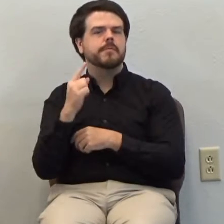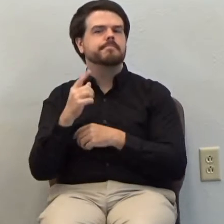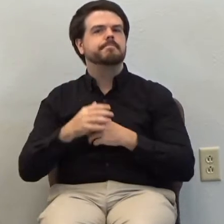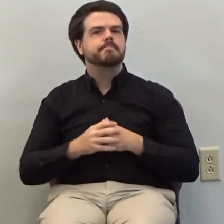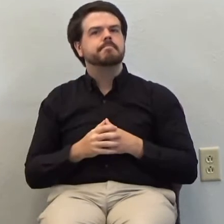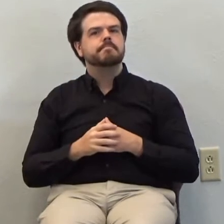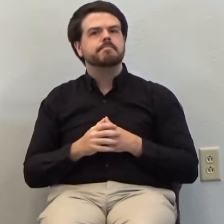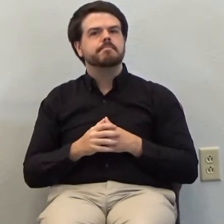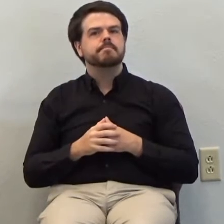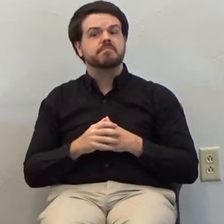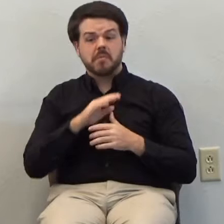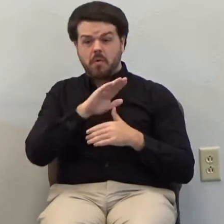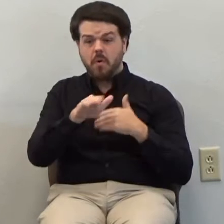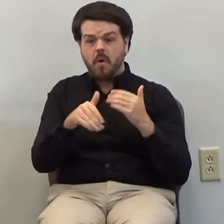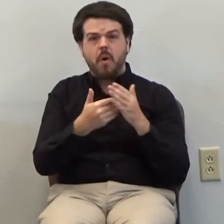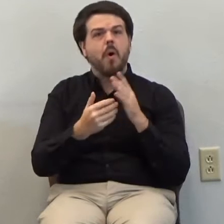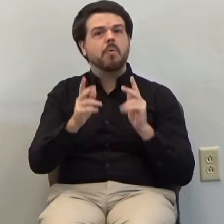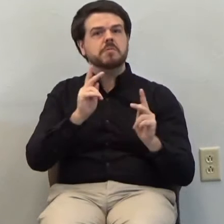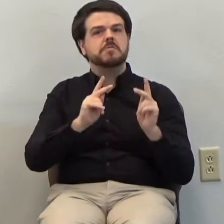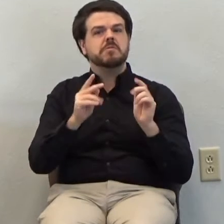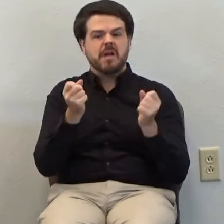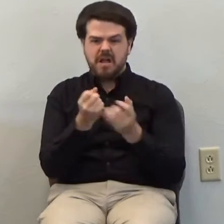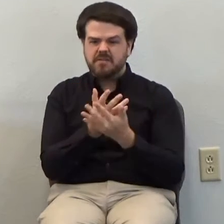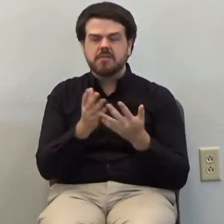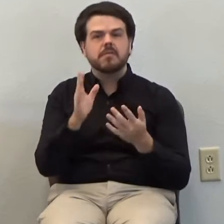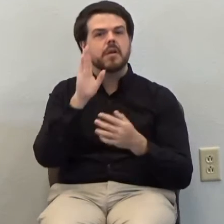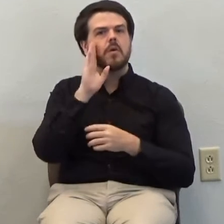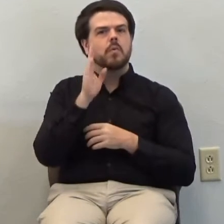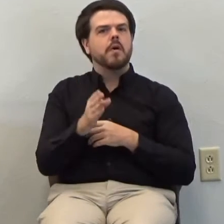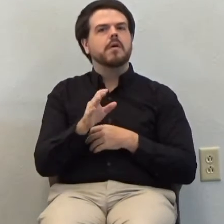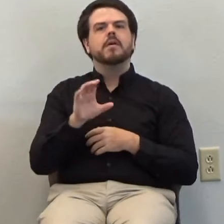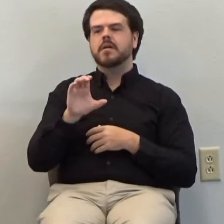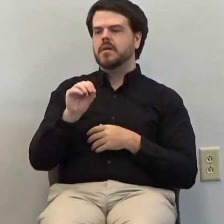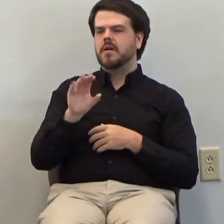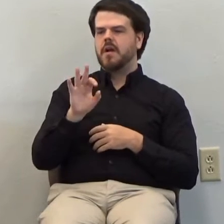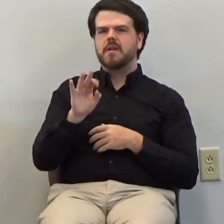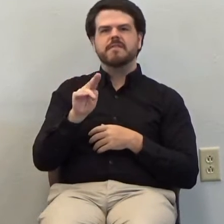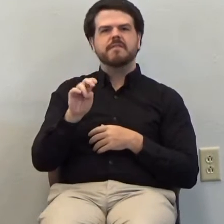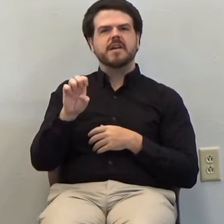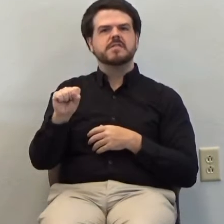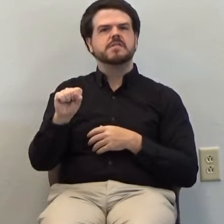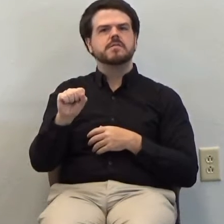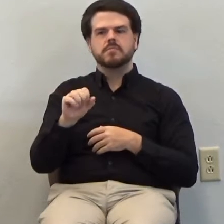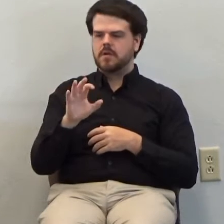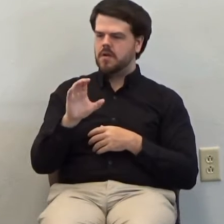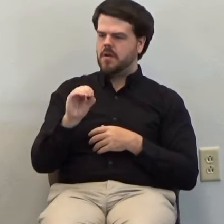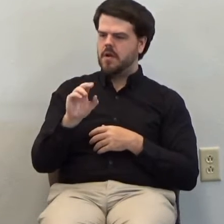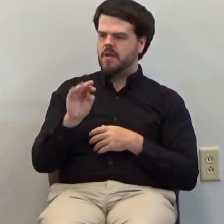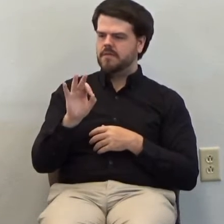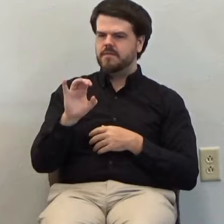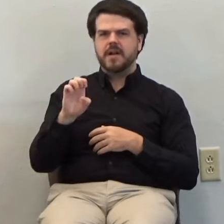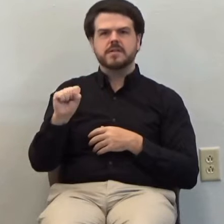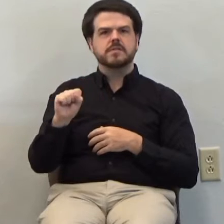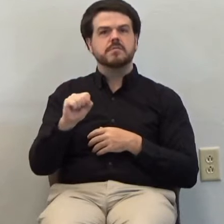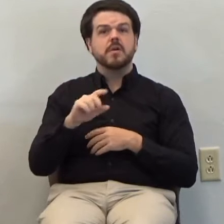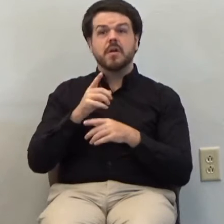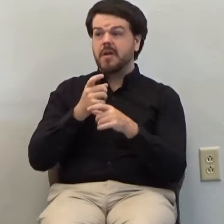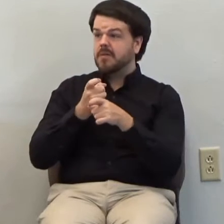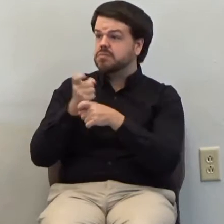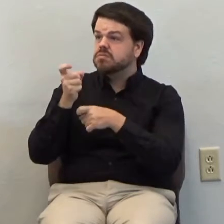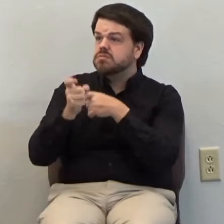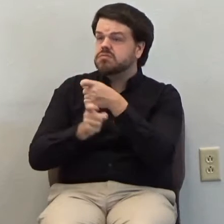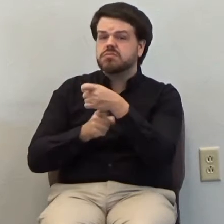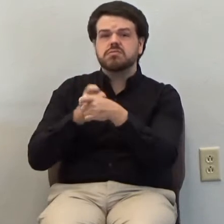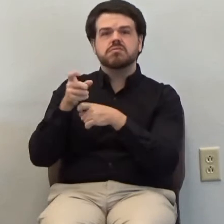Every tongue will confess. Not just those who loved Him and waited for Him. All mocking will end.